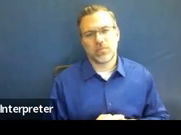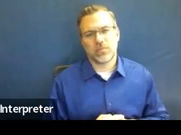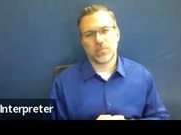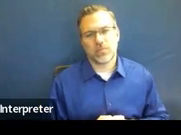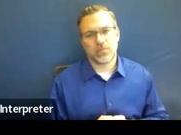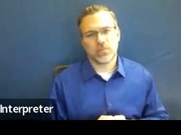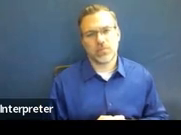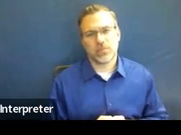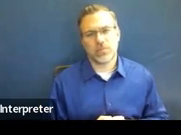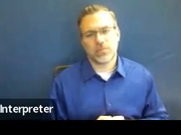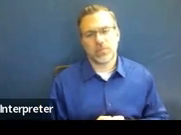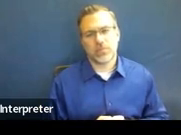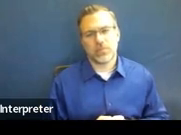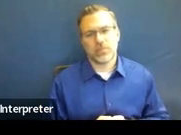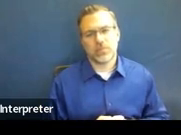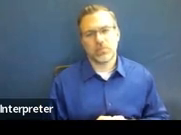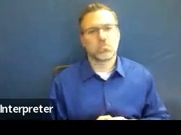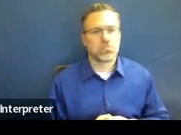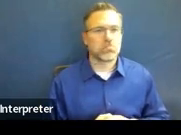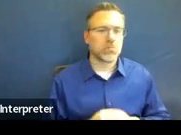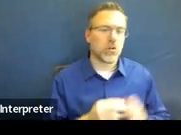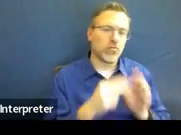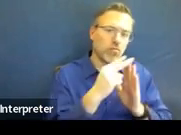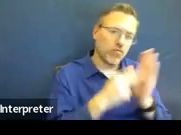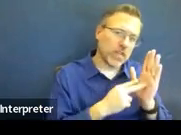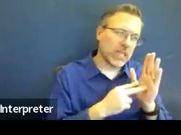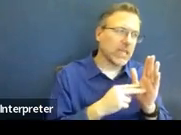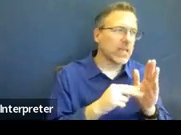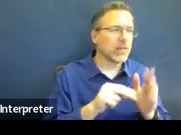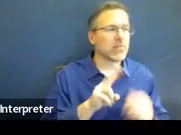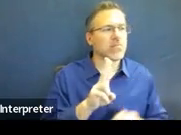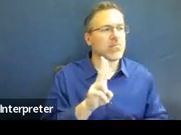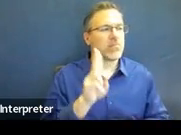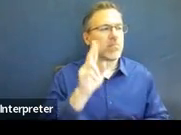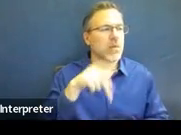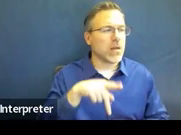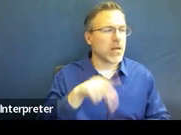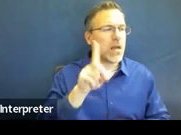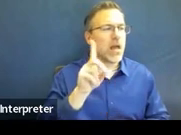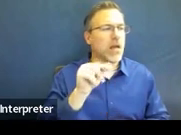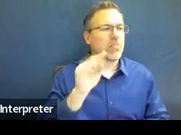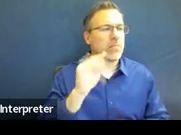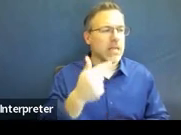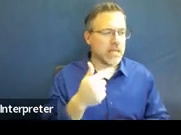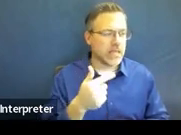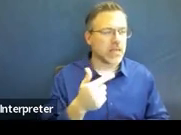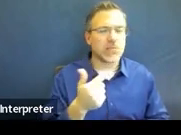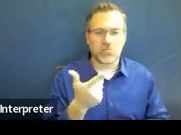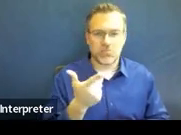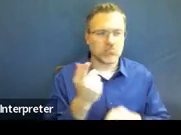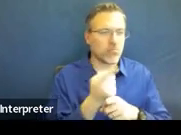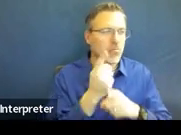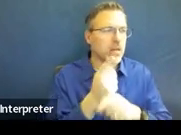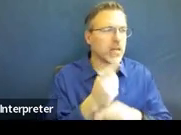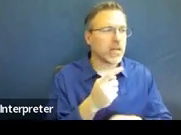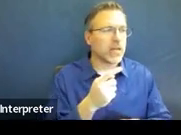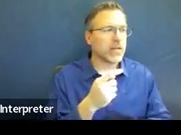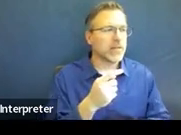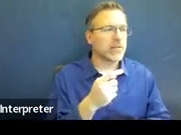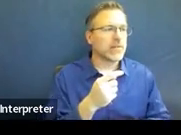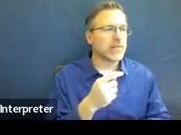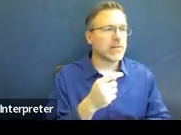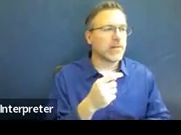them accordingly, reviewing and updating is appropriate. I know that when I know writing written notices, if I was changing them,